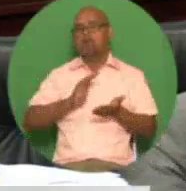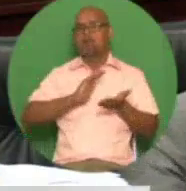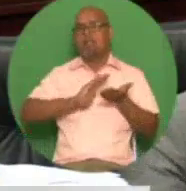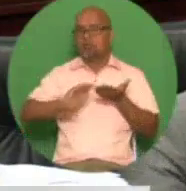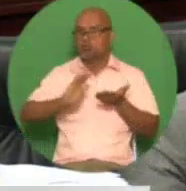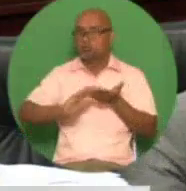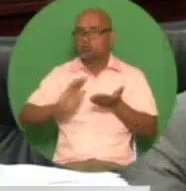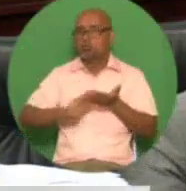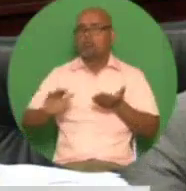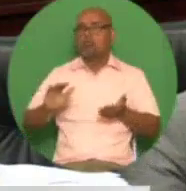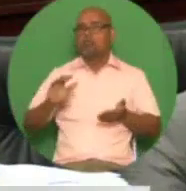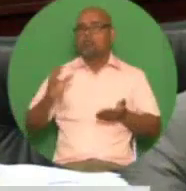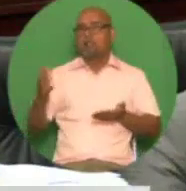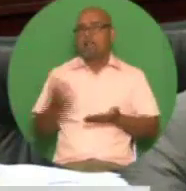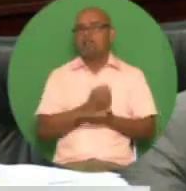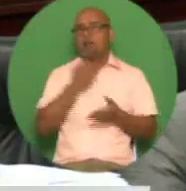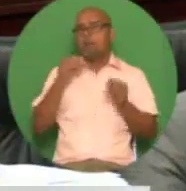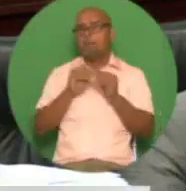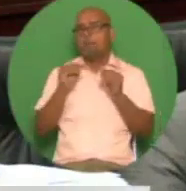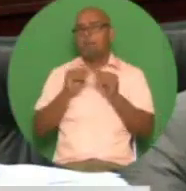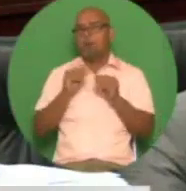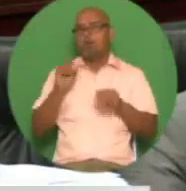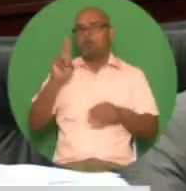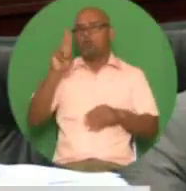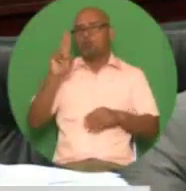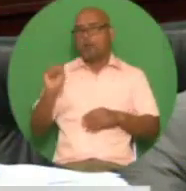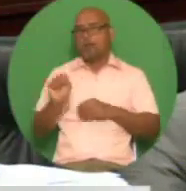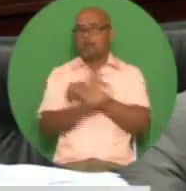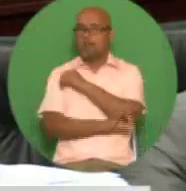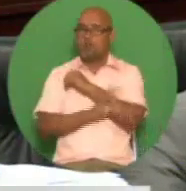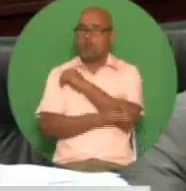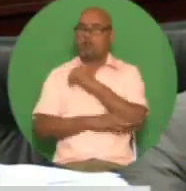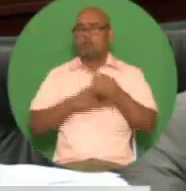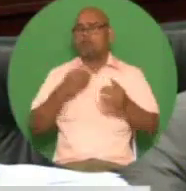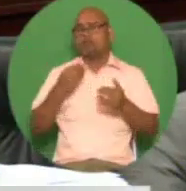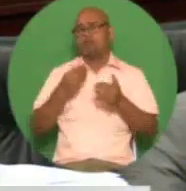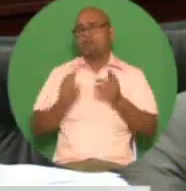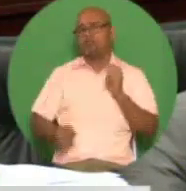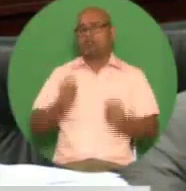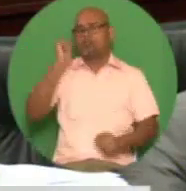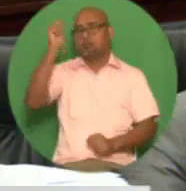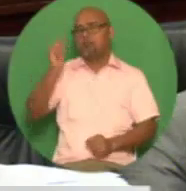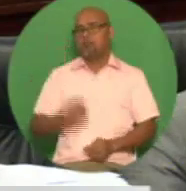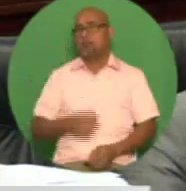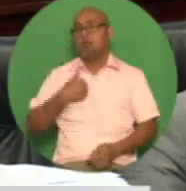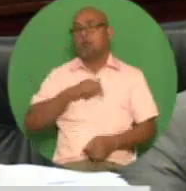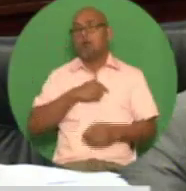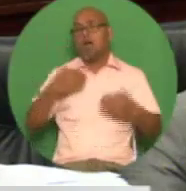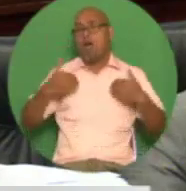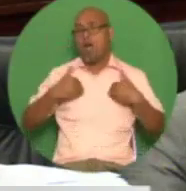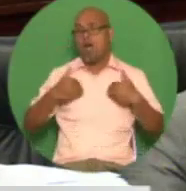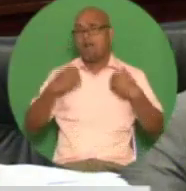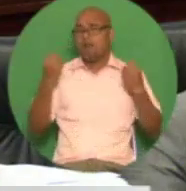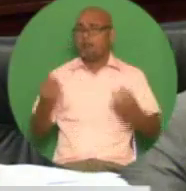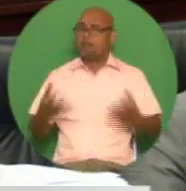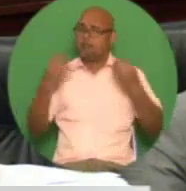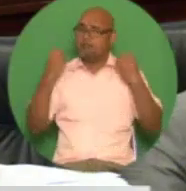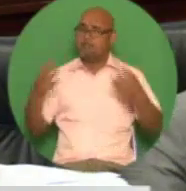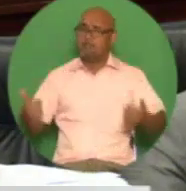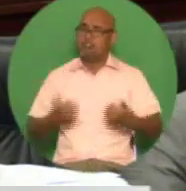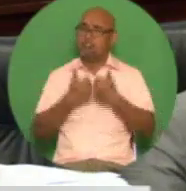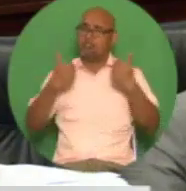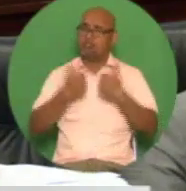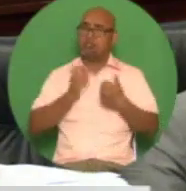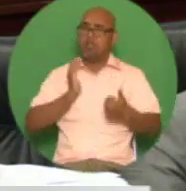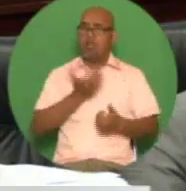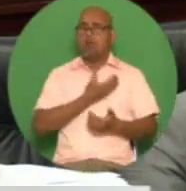madam speaker the demanding and challenging economic and financial circumstances which we inherited